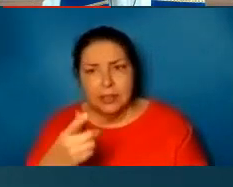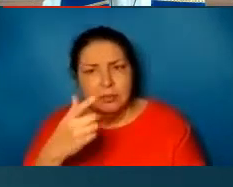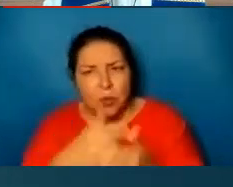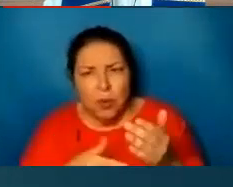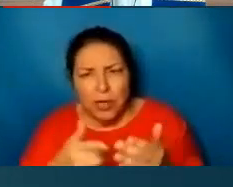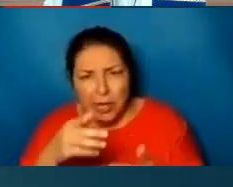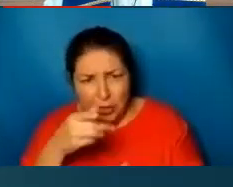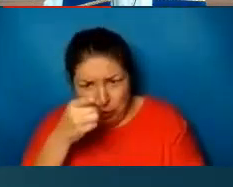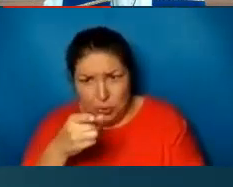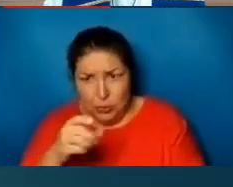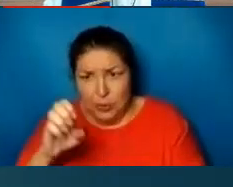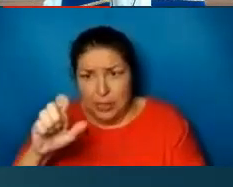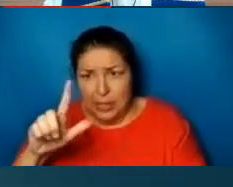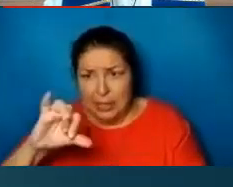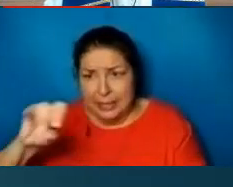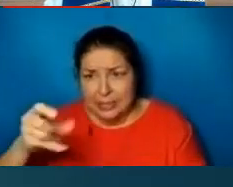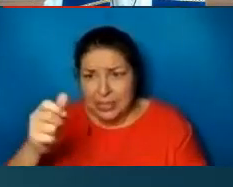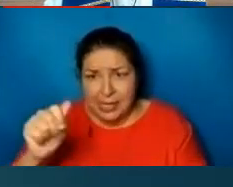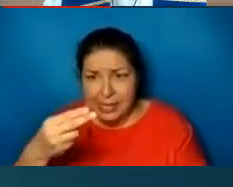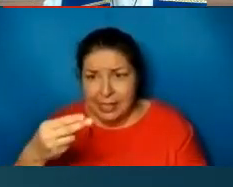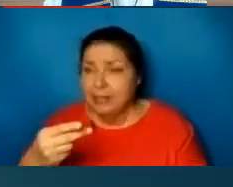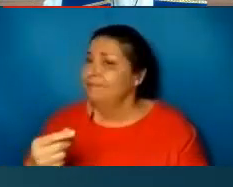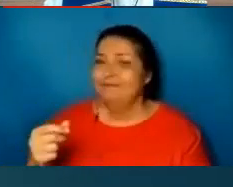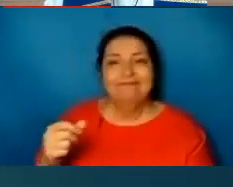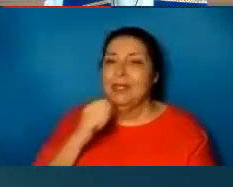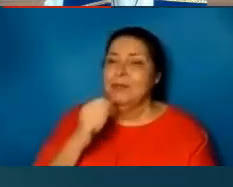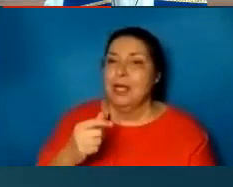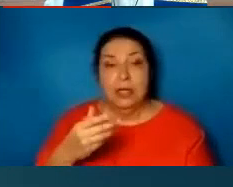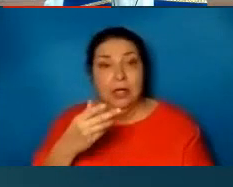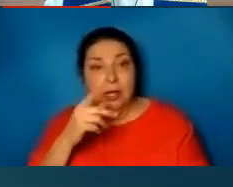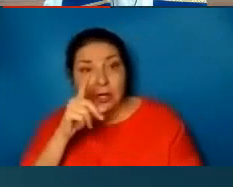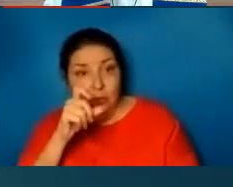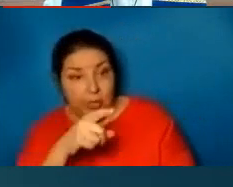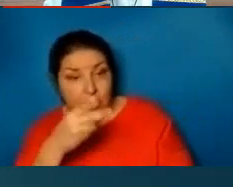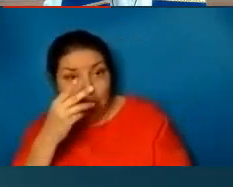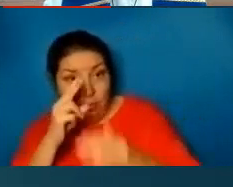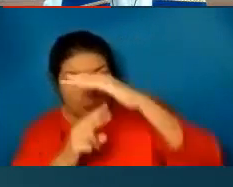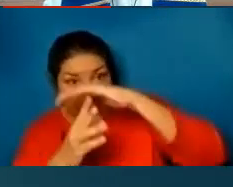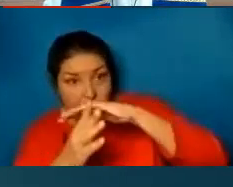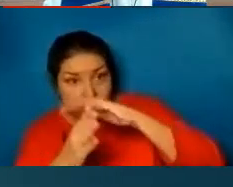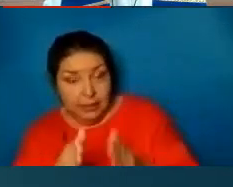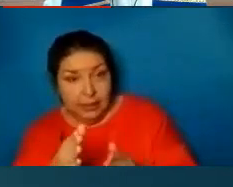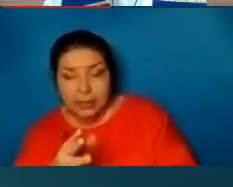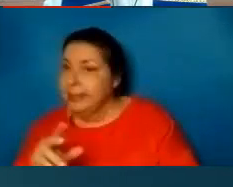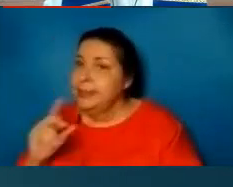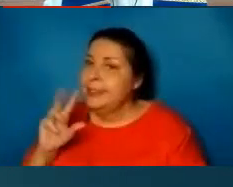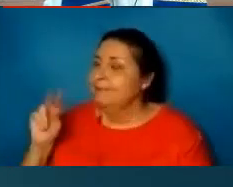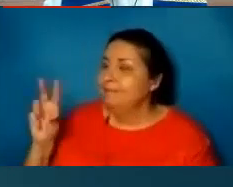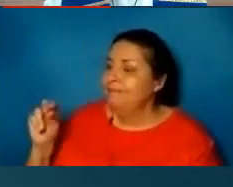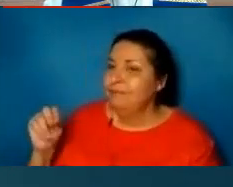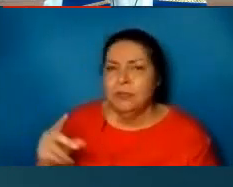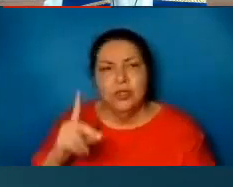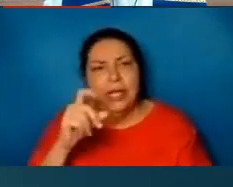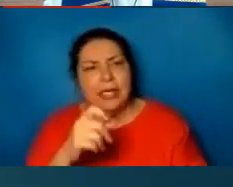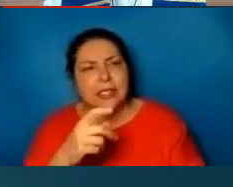Elijah he said I am not are you the prophet and he answered no so they said to him who